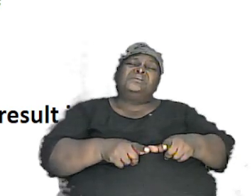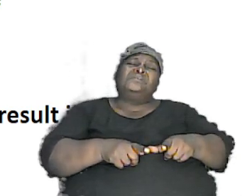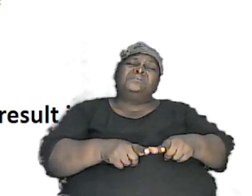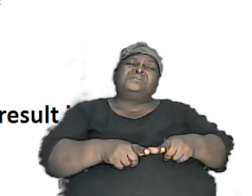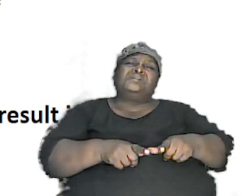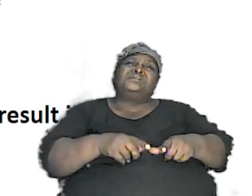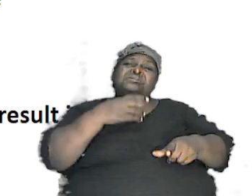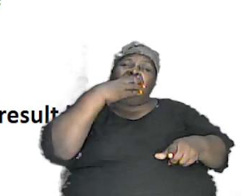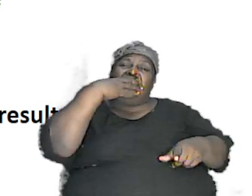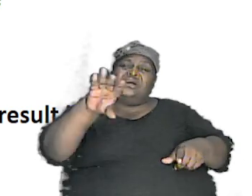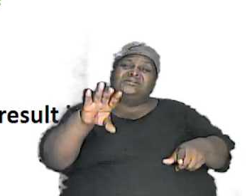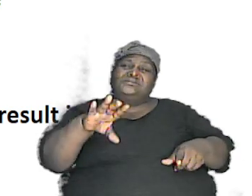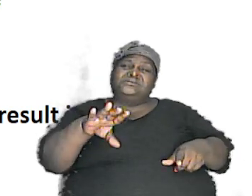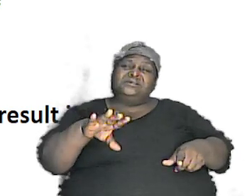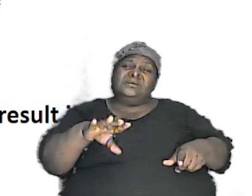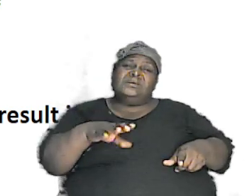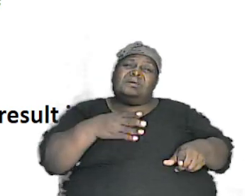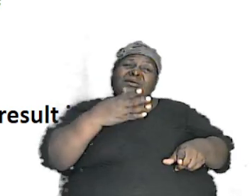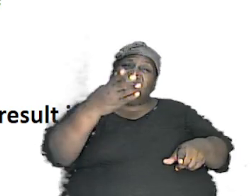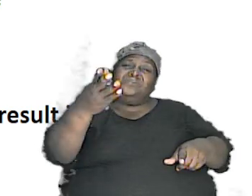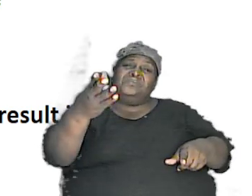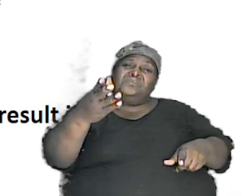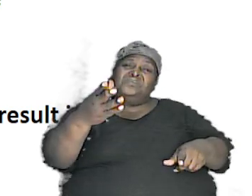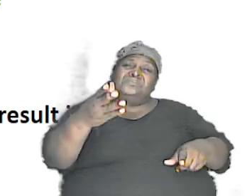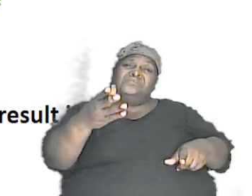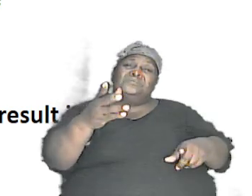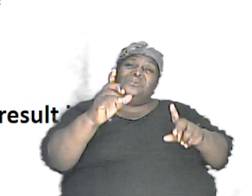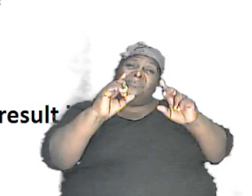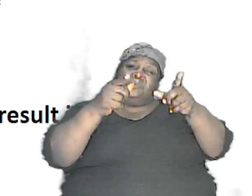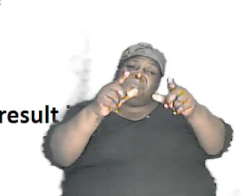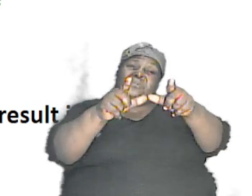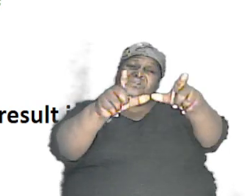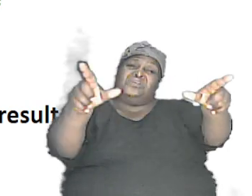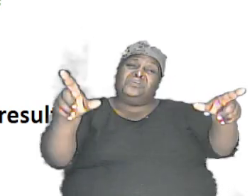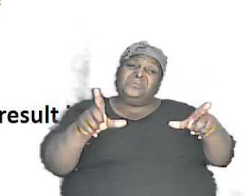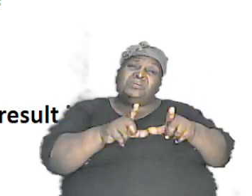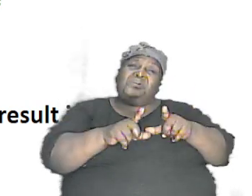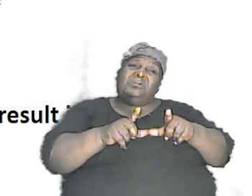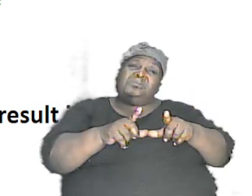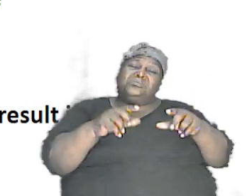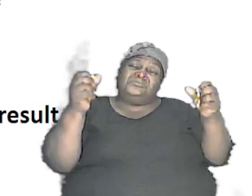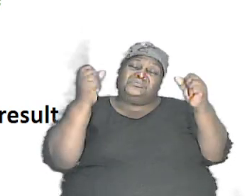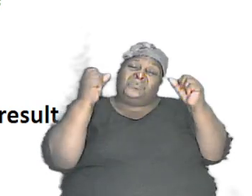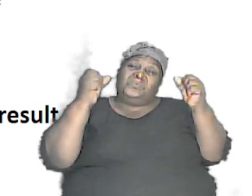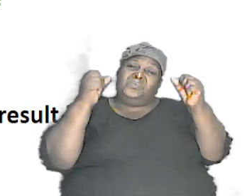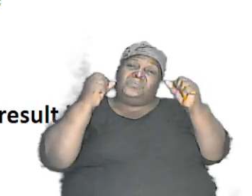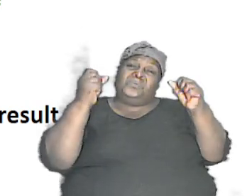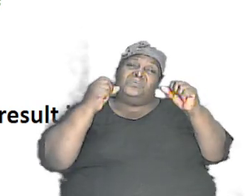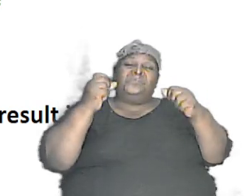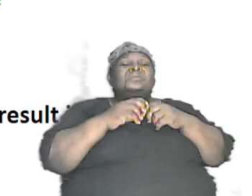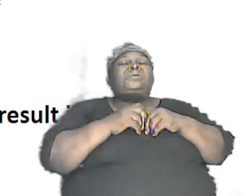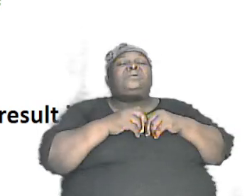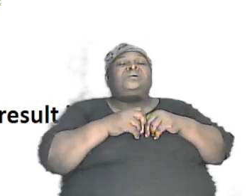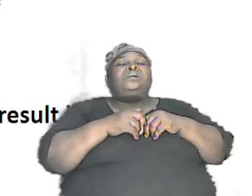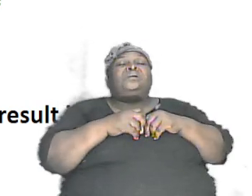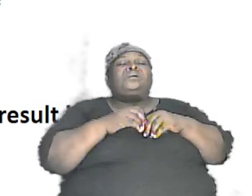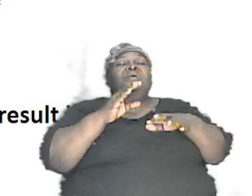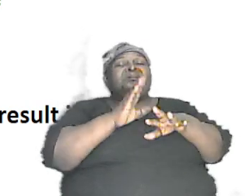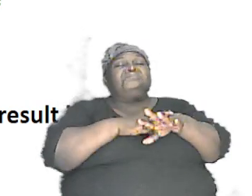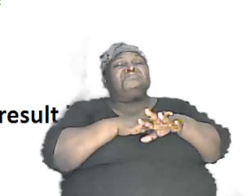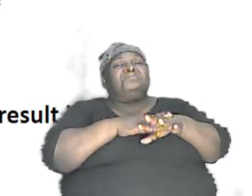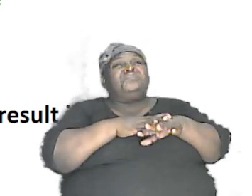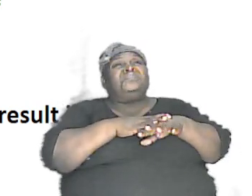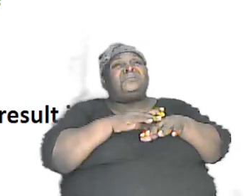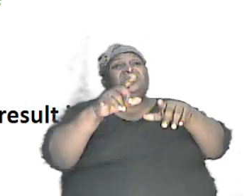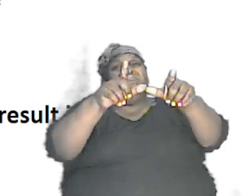already and those that looked the same way got together and went over one particular part of the face of the earth those